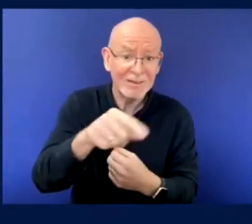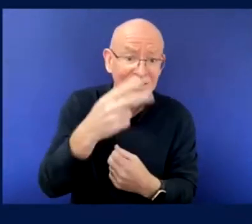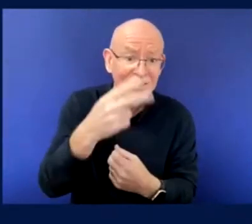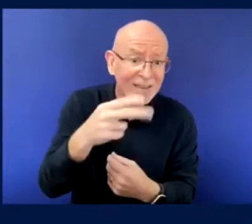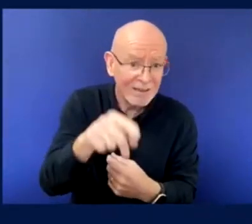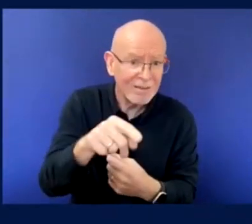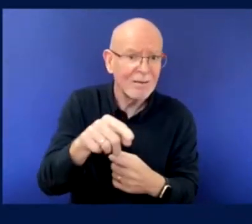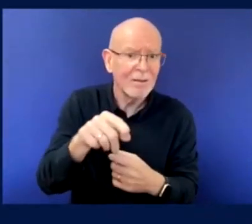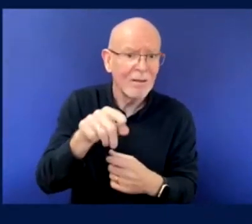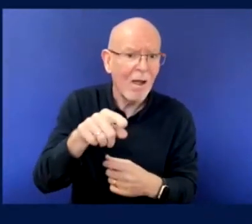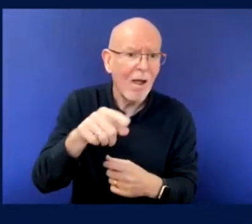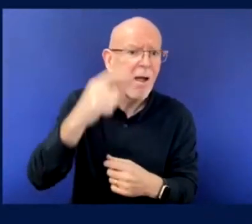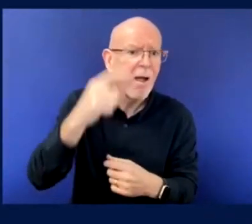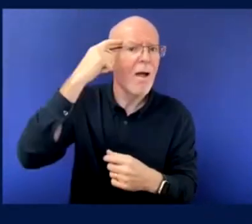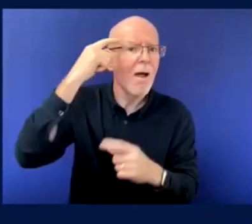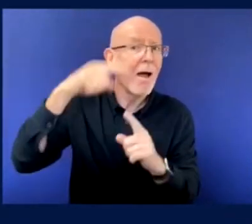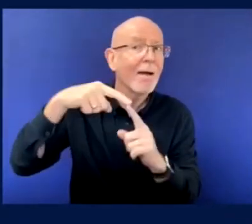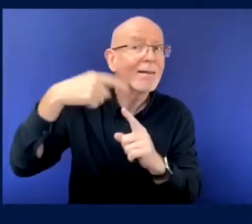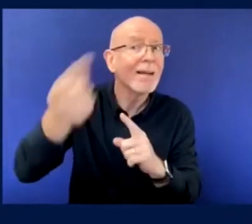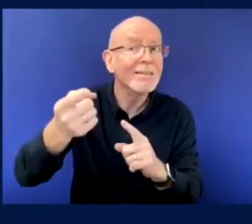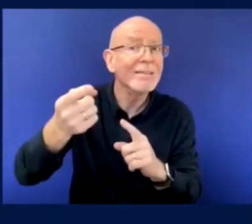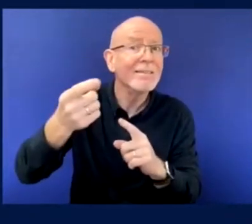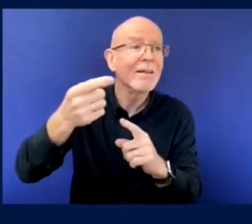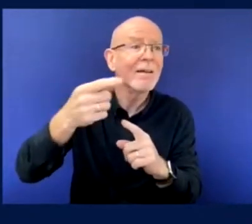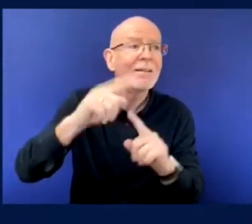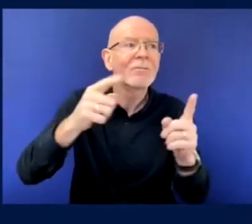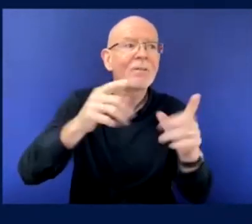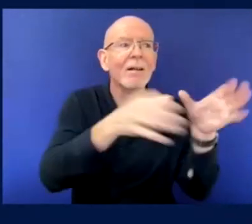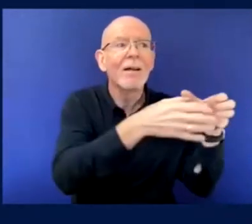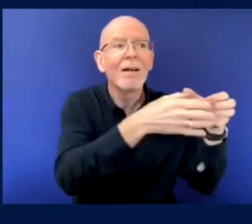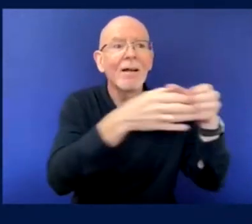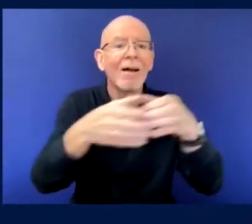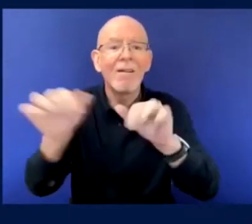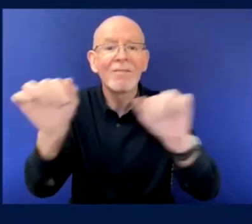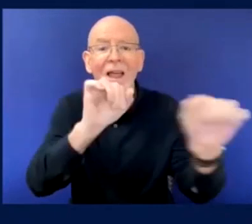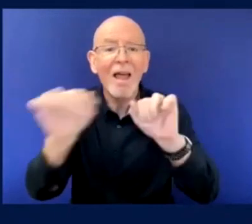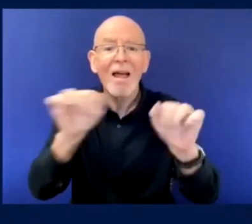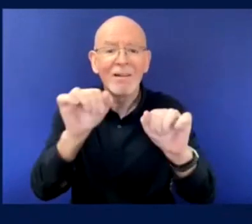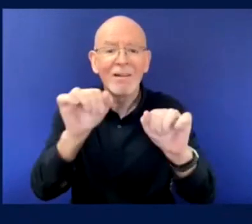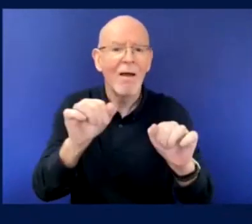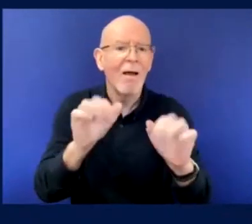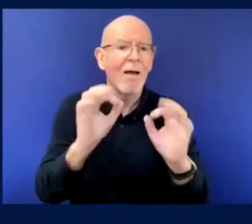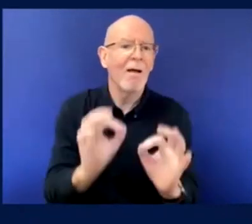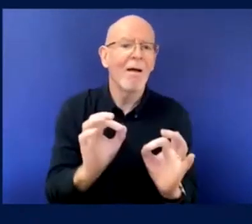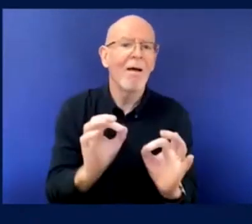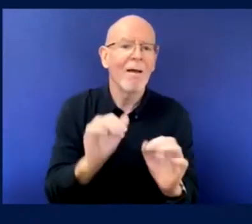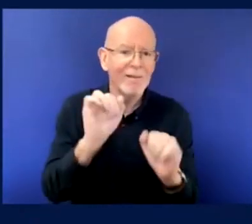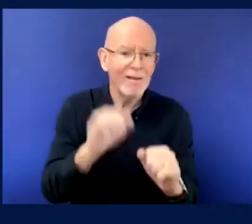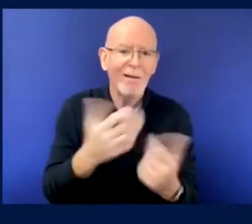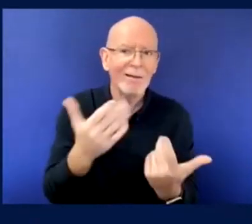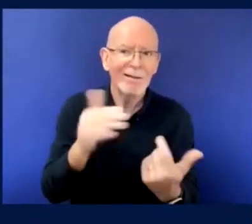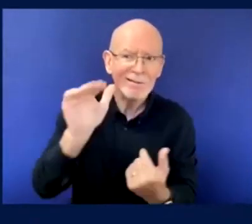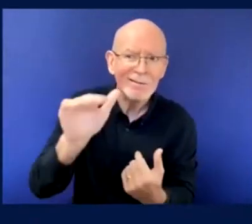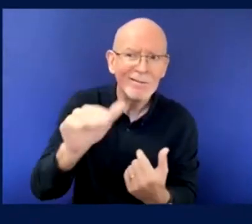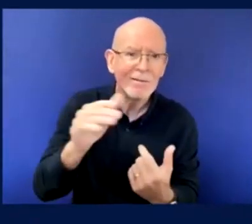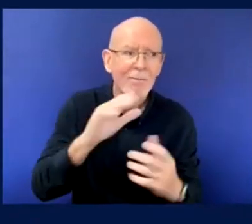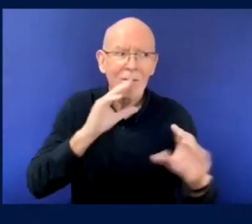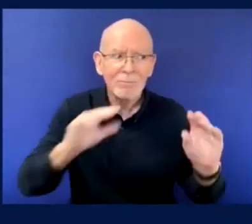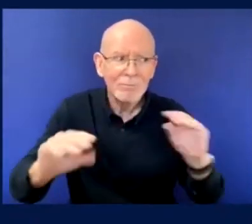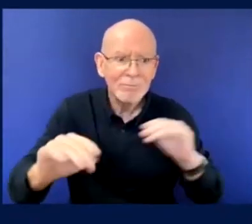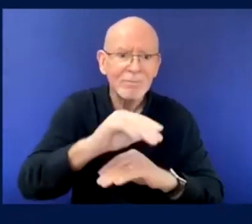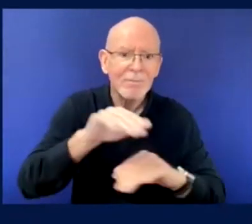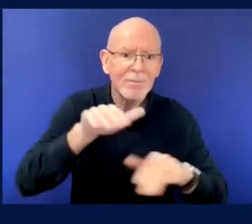time we go. That's the best way to pass wear them out around, in my opinion. Right. Thanks, Ted. Um, we've got